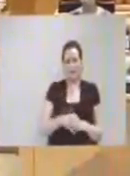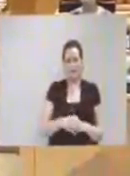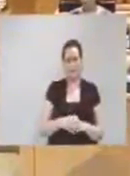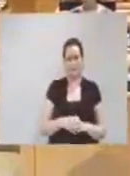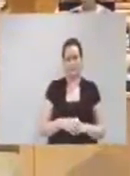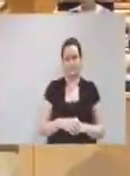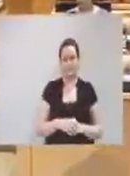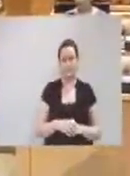Honourable remissor.